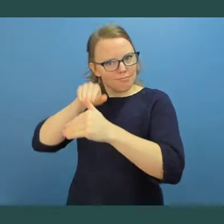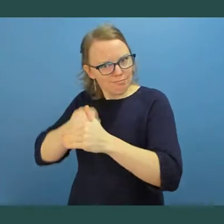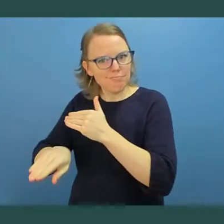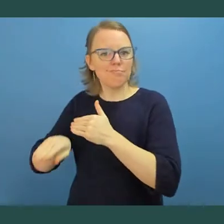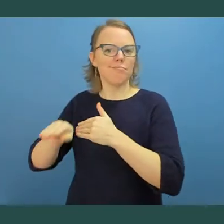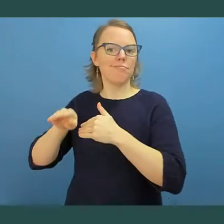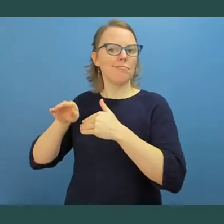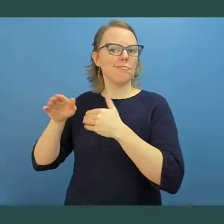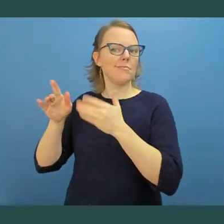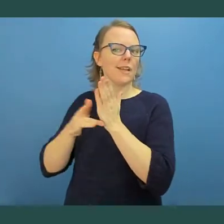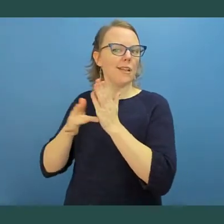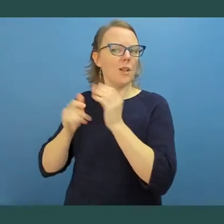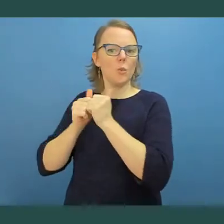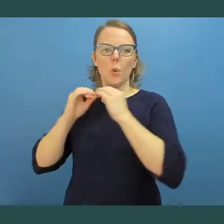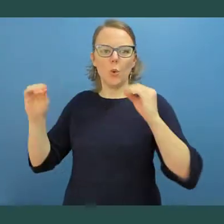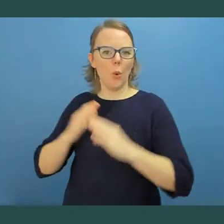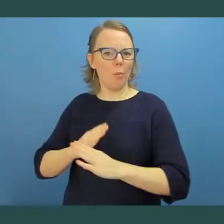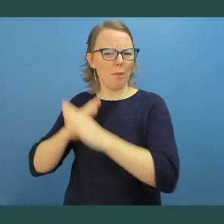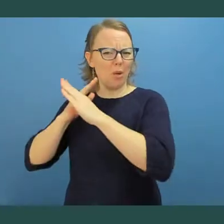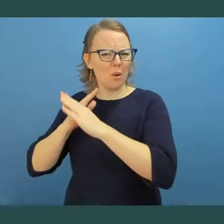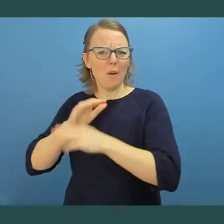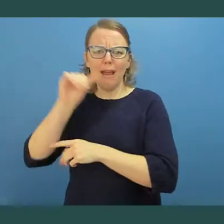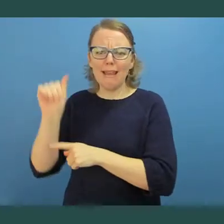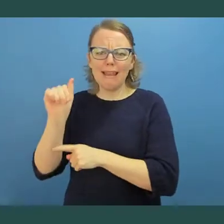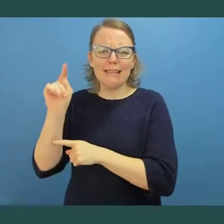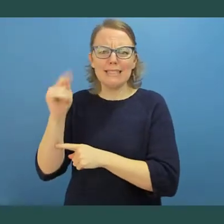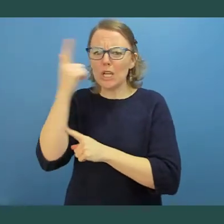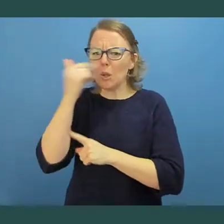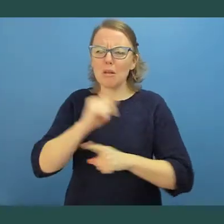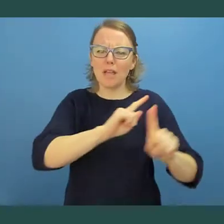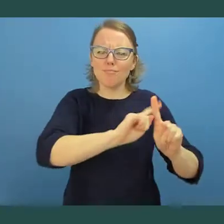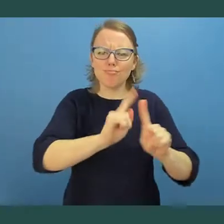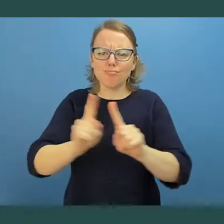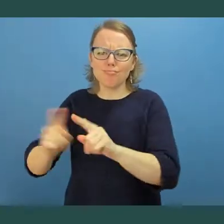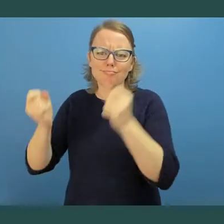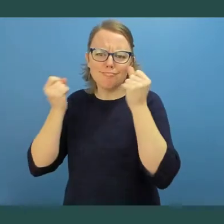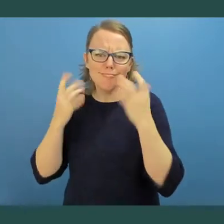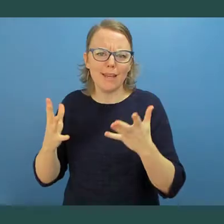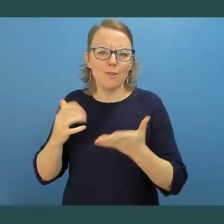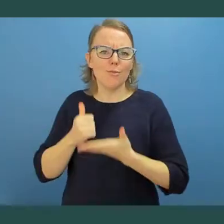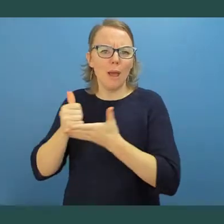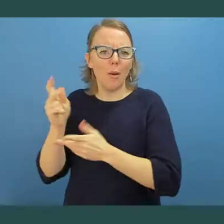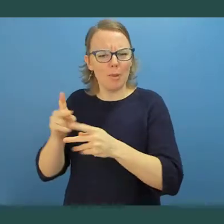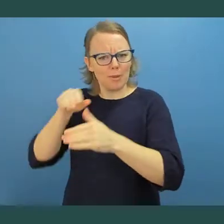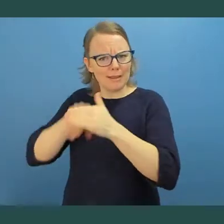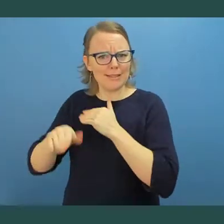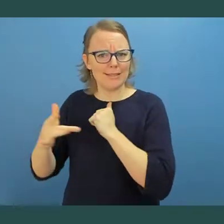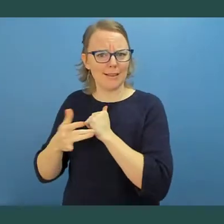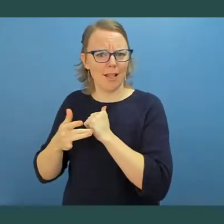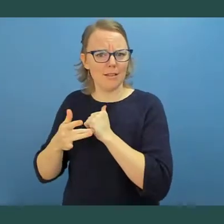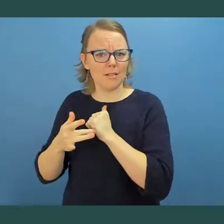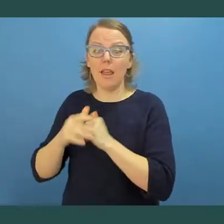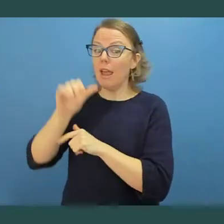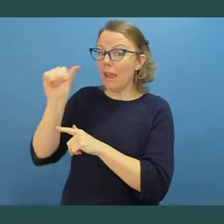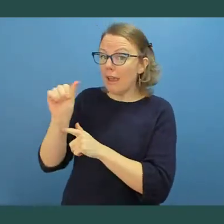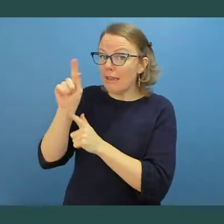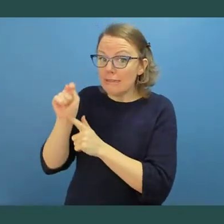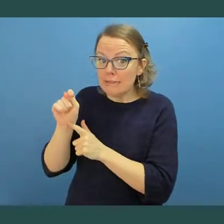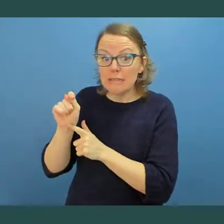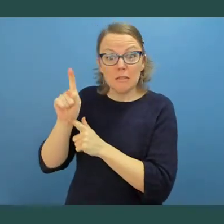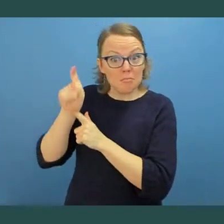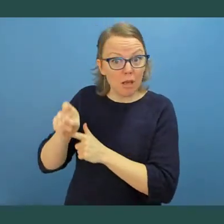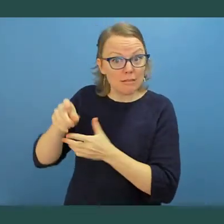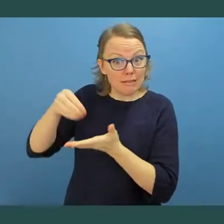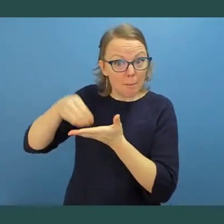AT products and applications that enable people to improve their ability to access technology. AT doesn't necessarily need to be high-tech or